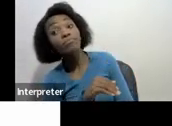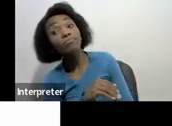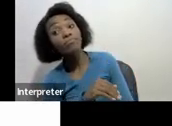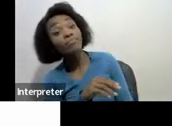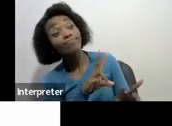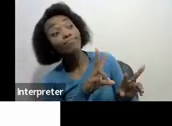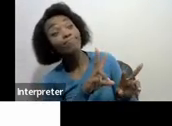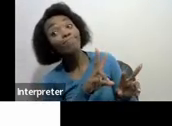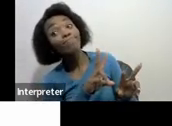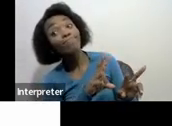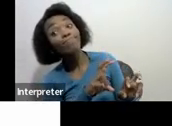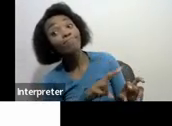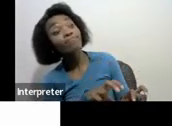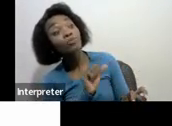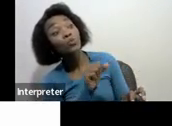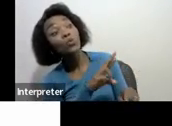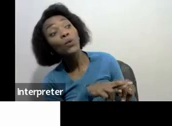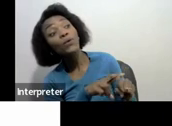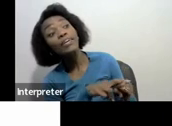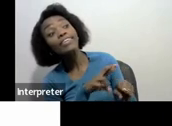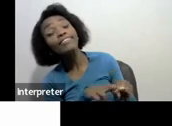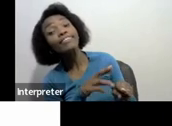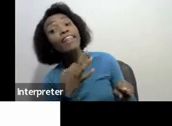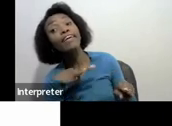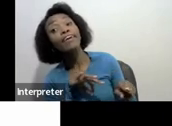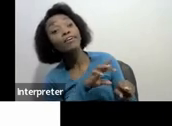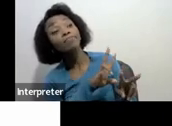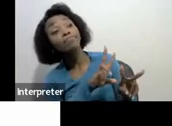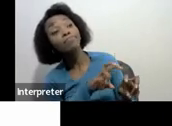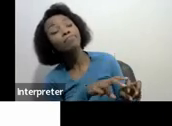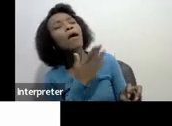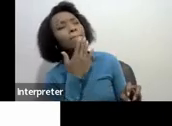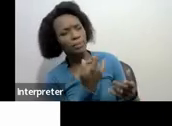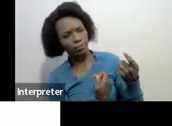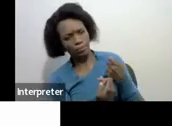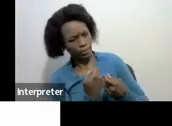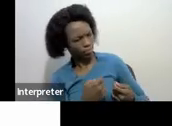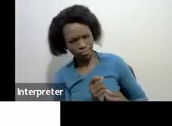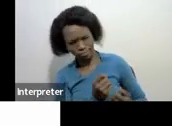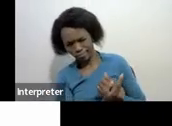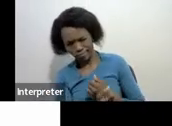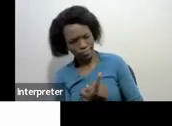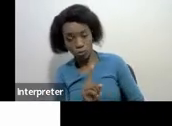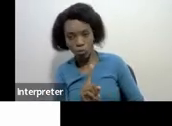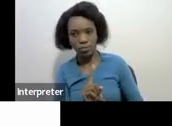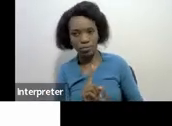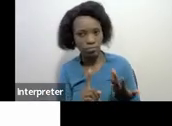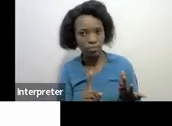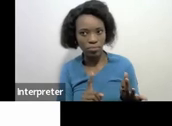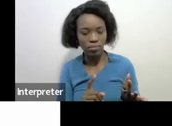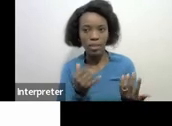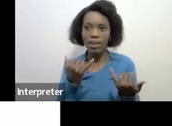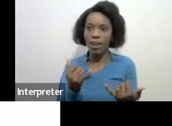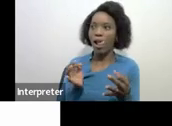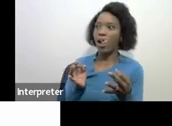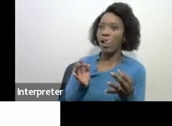your rental income here please explain to me what is happening so instead of you explaining that then you